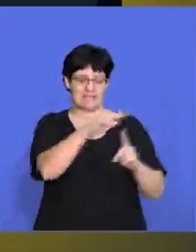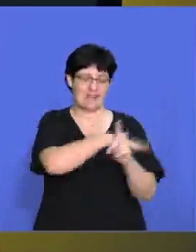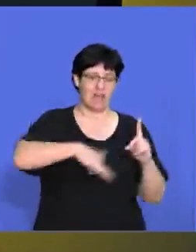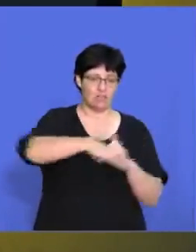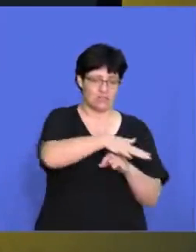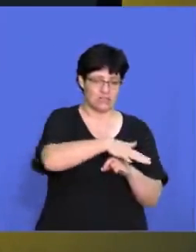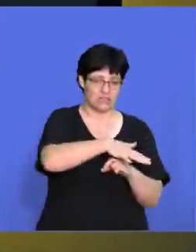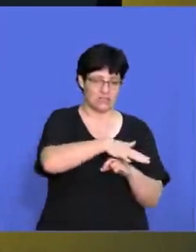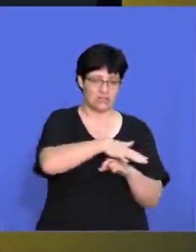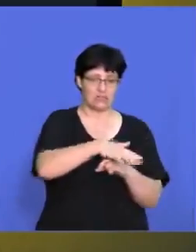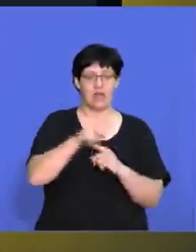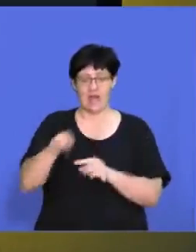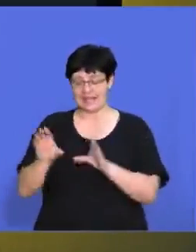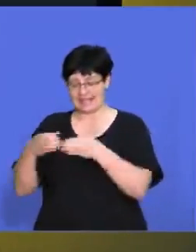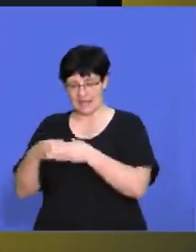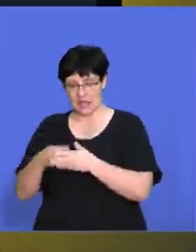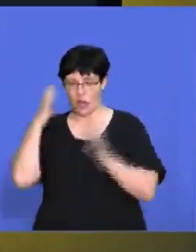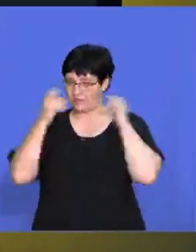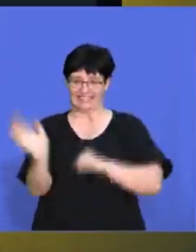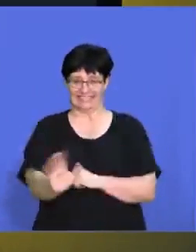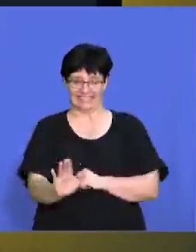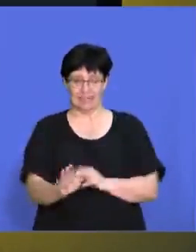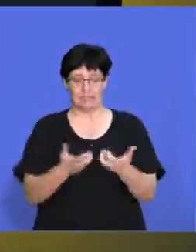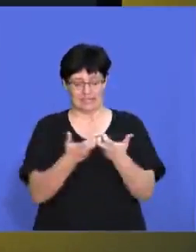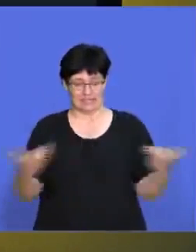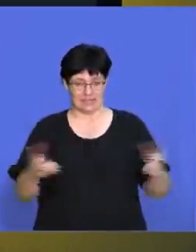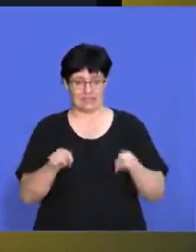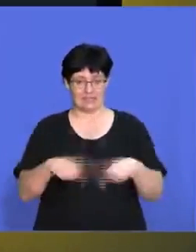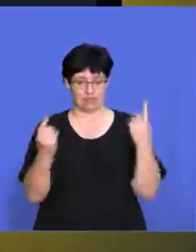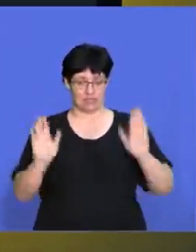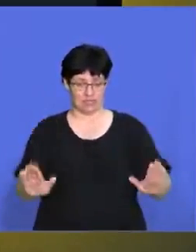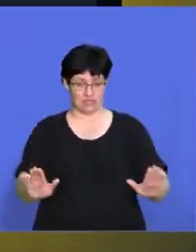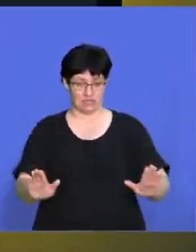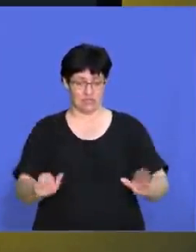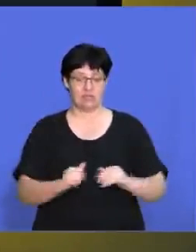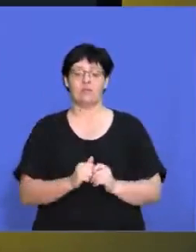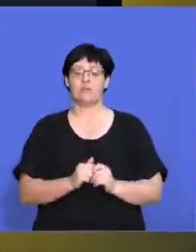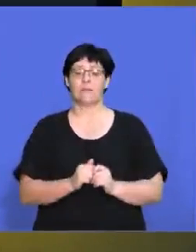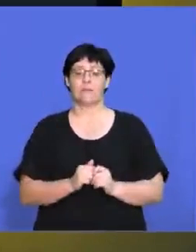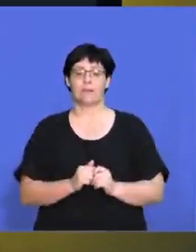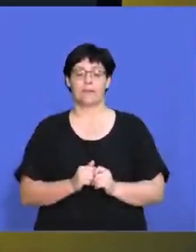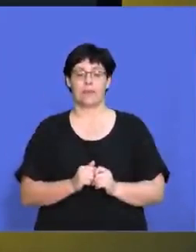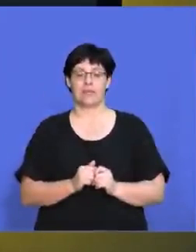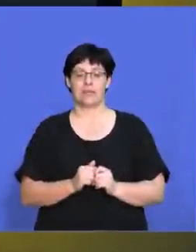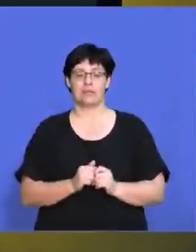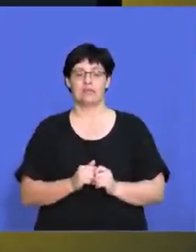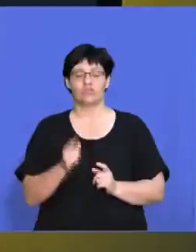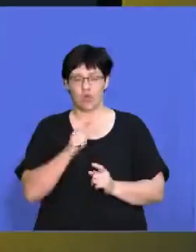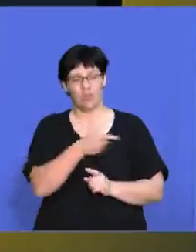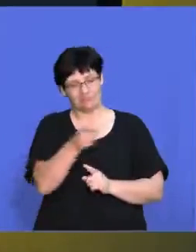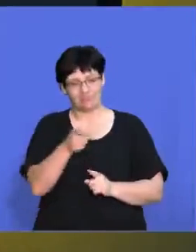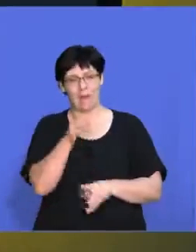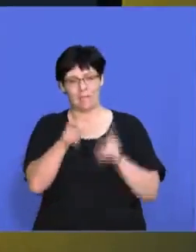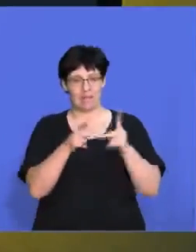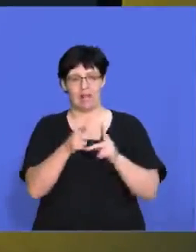not confuse business environments and the sectors of the economy. They are very, very different things and it's a, it's a,